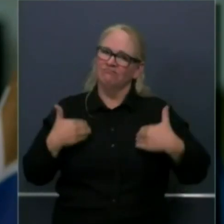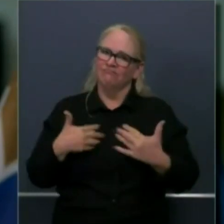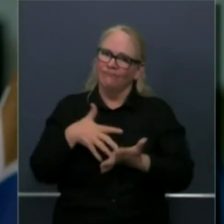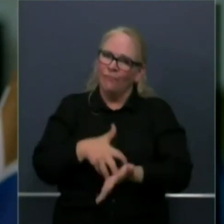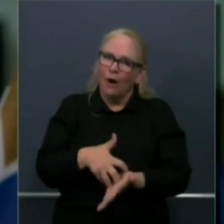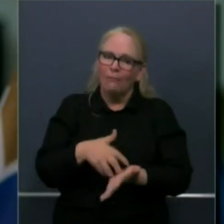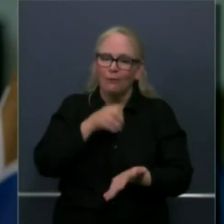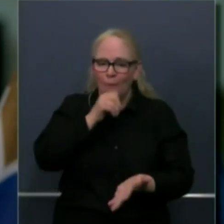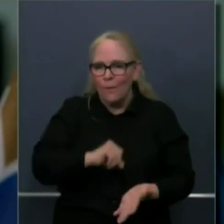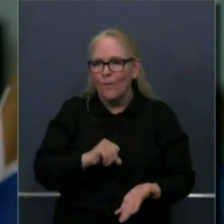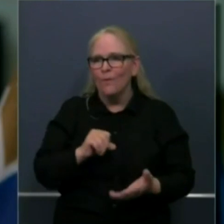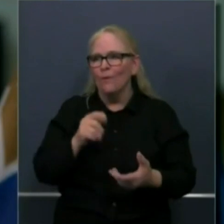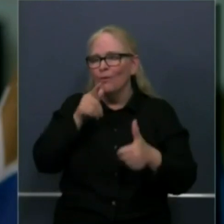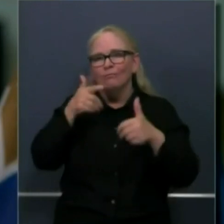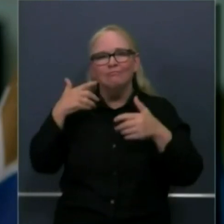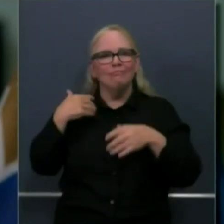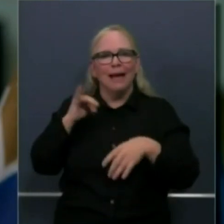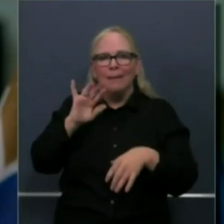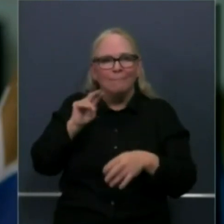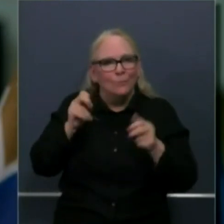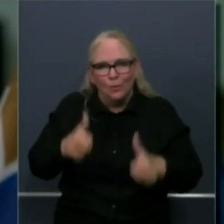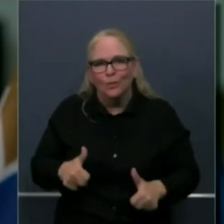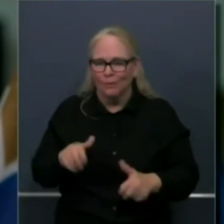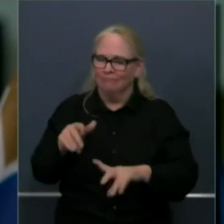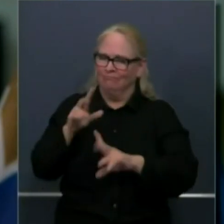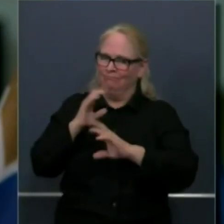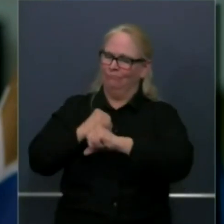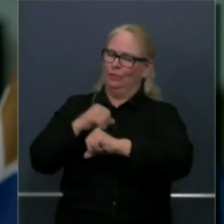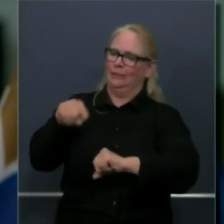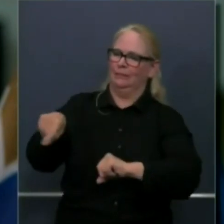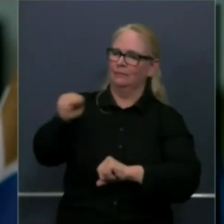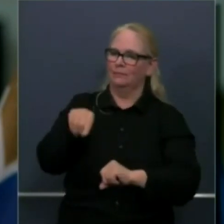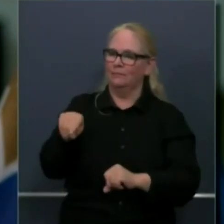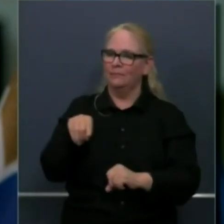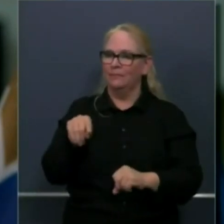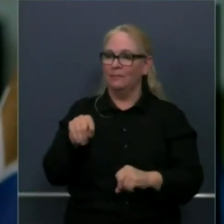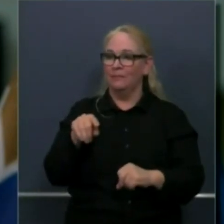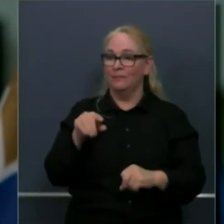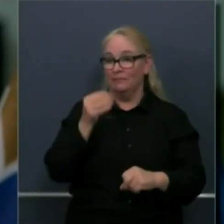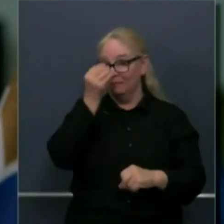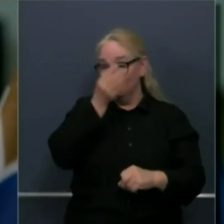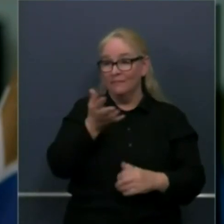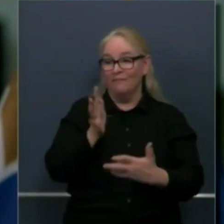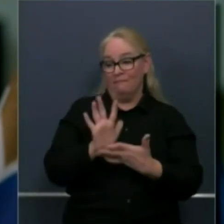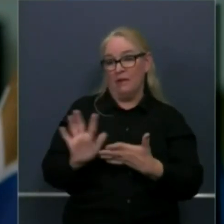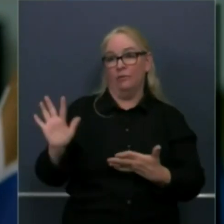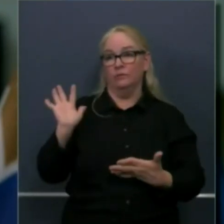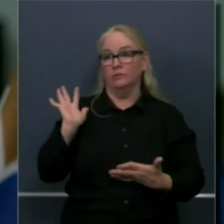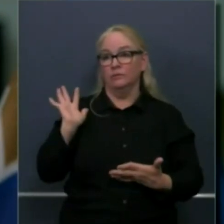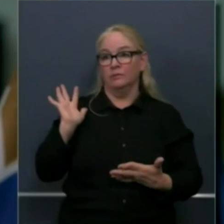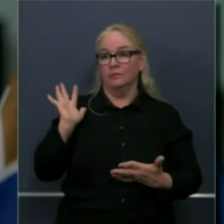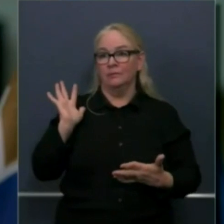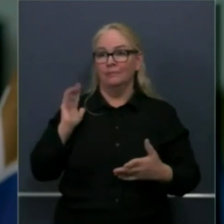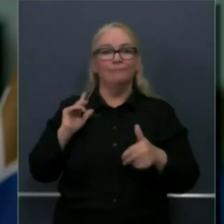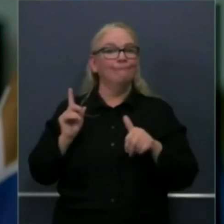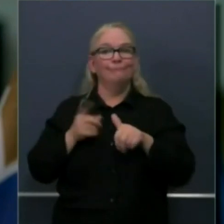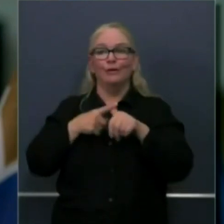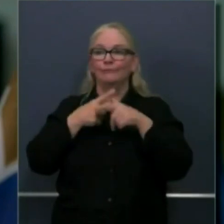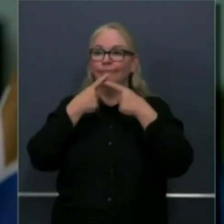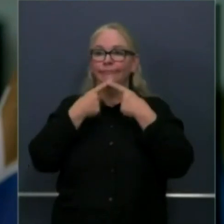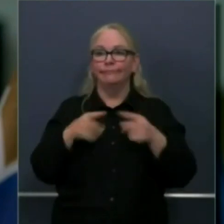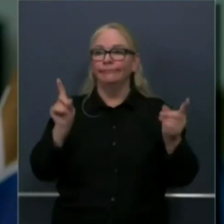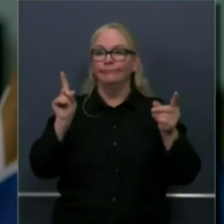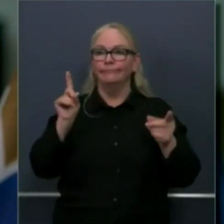we announced a very audacious goal um and first in the nation goal uh i don't think there's any part of the country and this isn't to demean